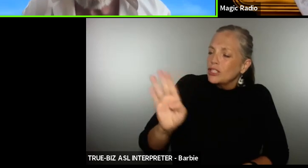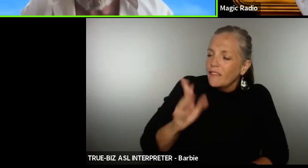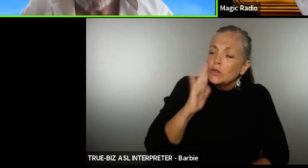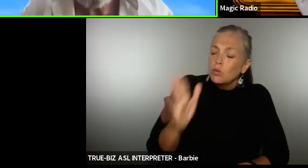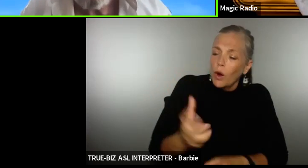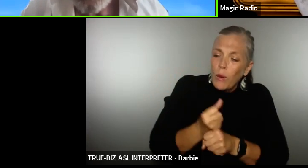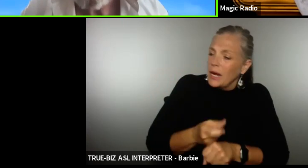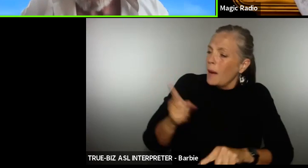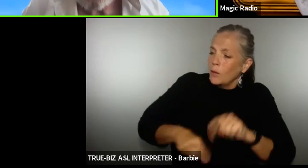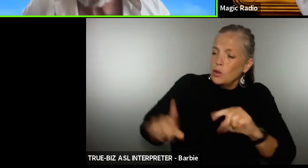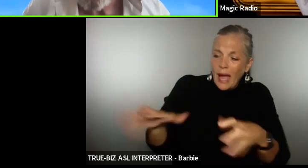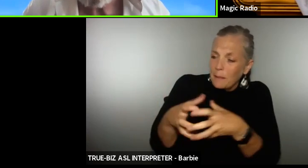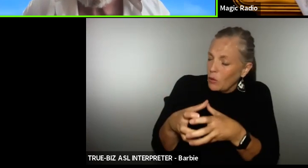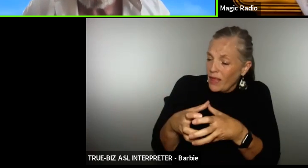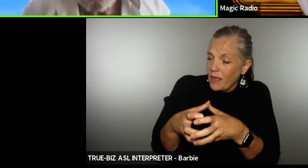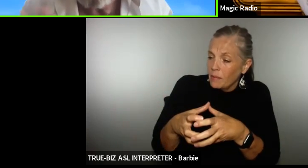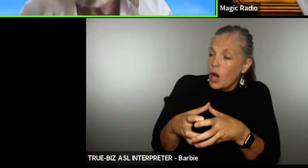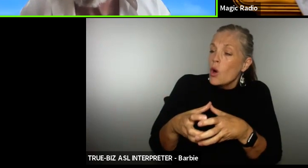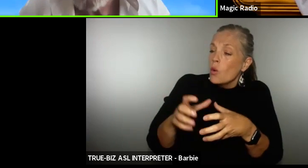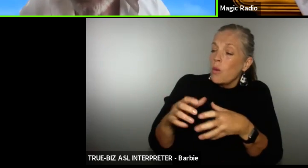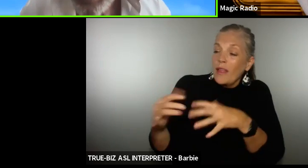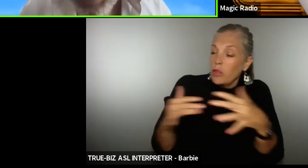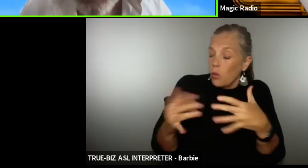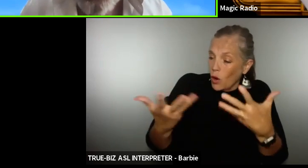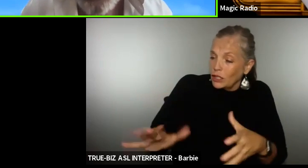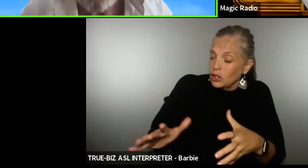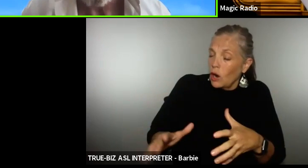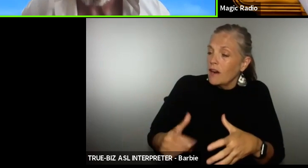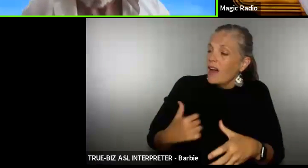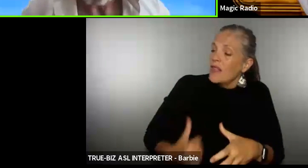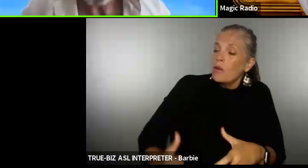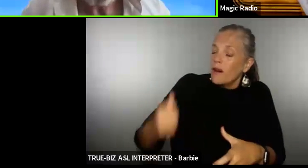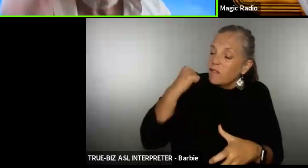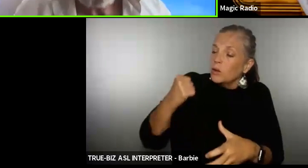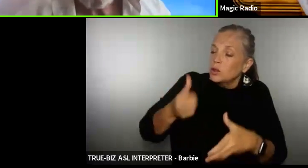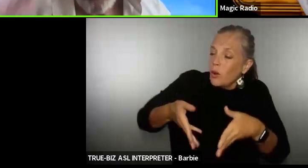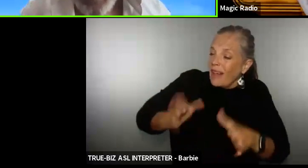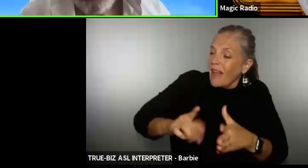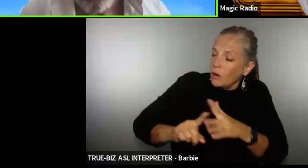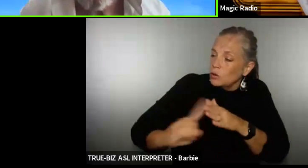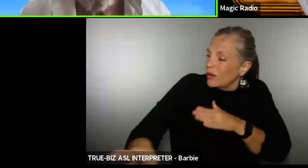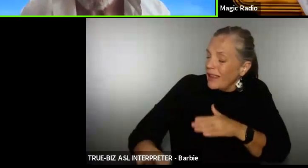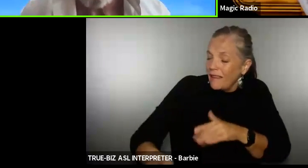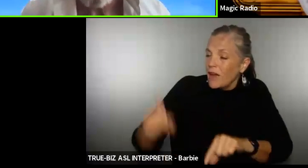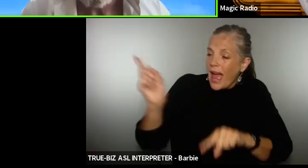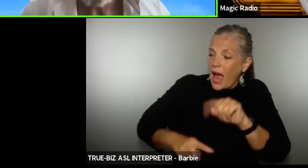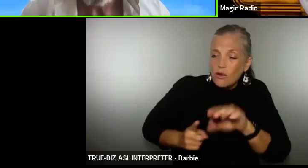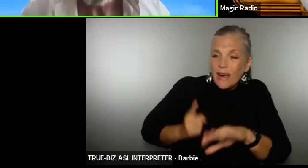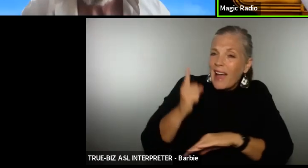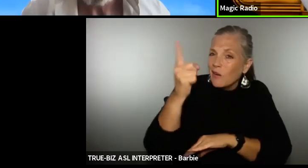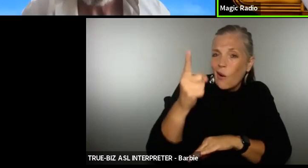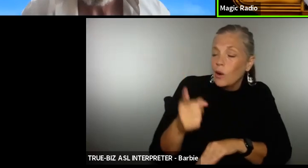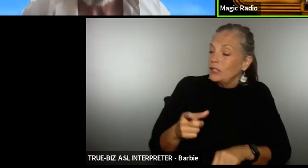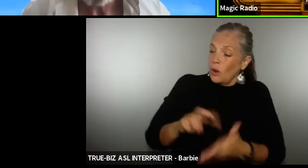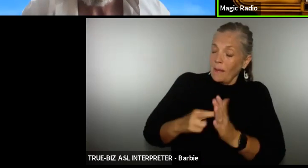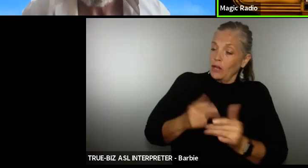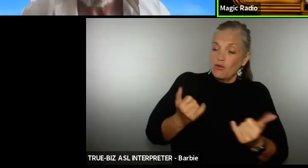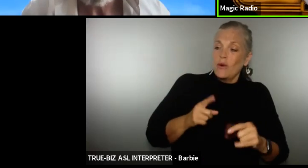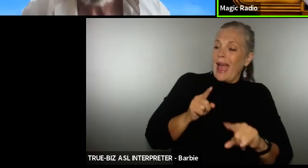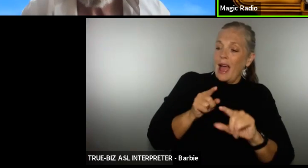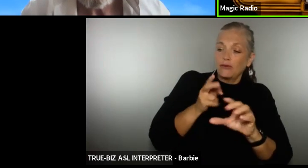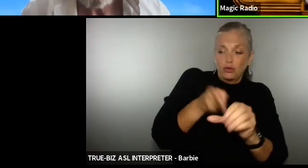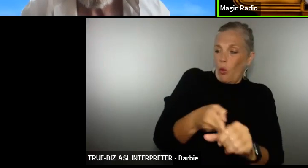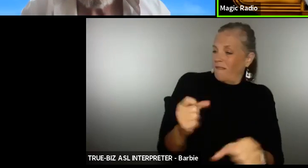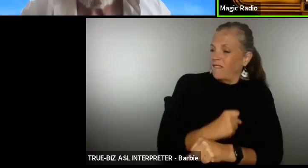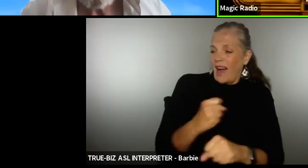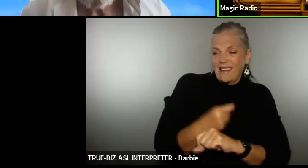war is over they won't let you leave after that they'll start refusing exit visas so you can't go fight they won't let us leave